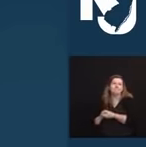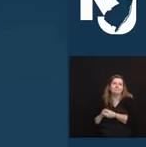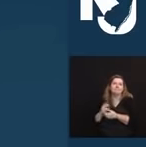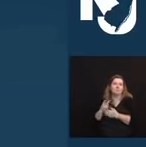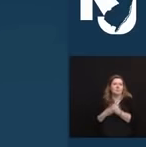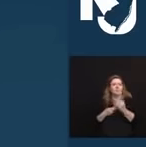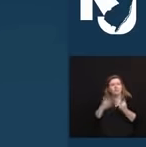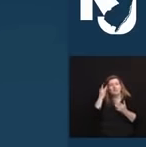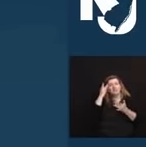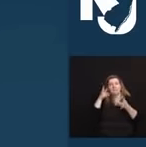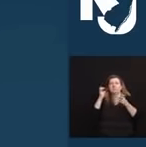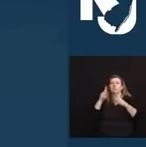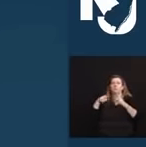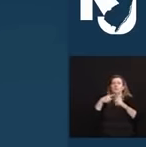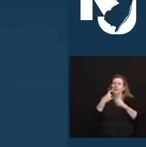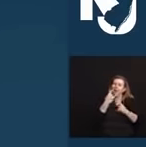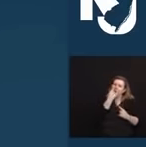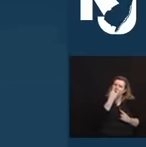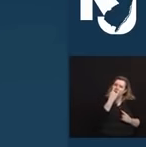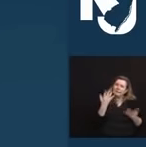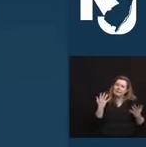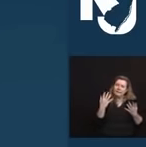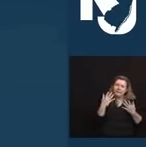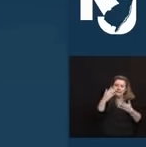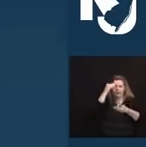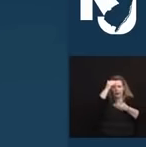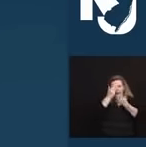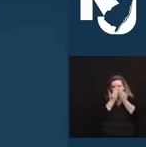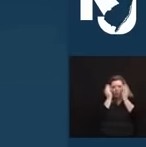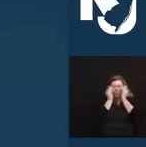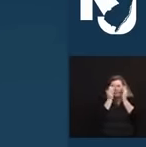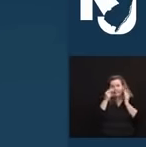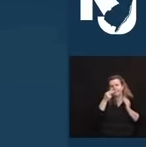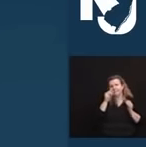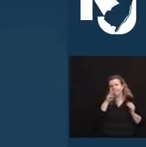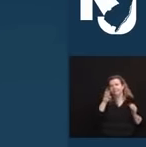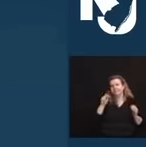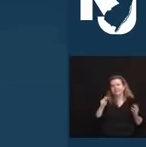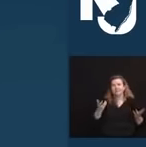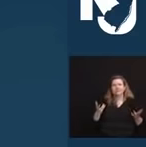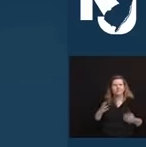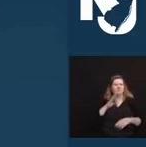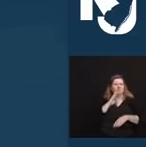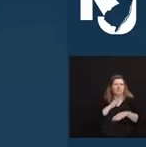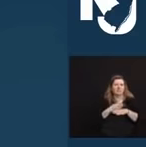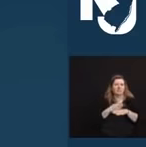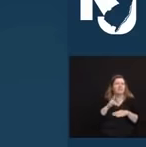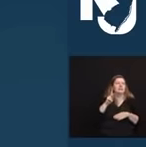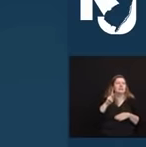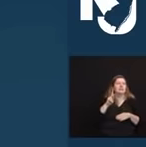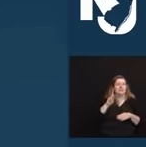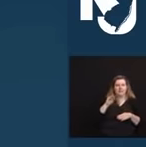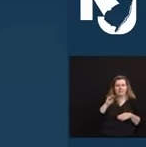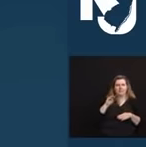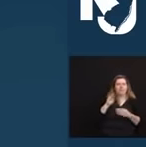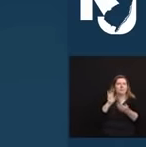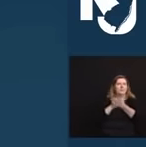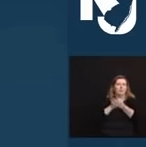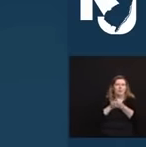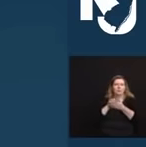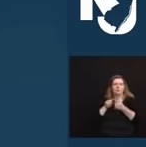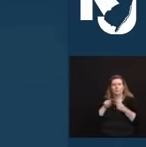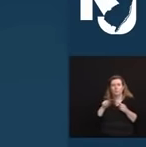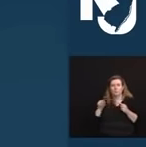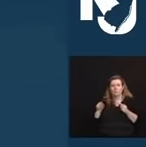Halloween. He also leaves behind his daughter, Kimberly, and that's Kimberly in the middle. That's Bob on the right, by the way, Mary Ellen on the left,